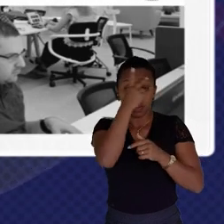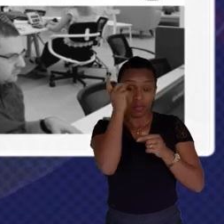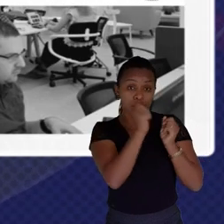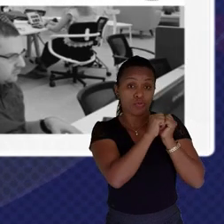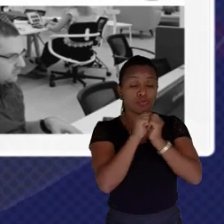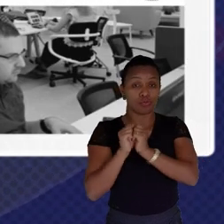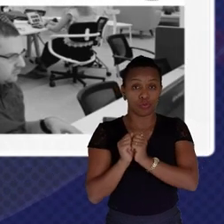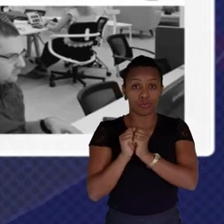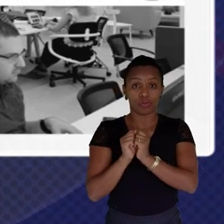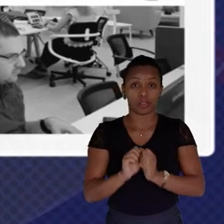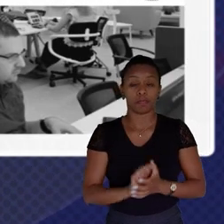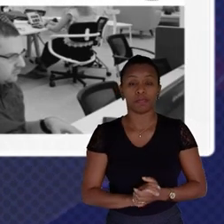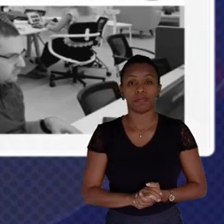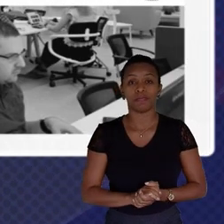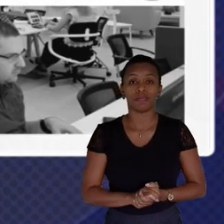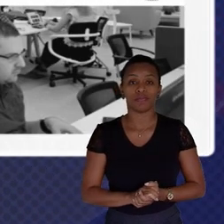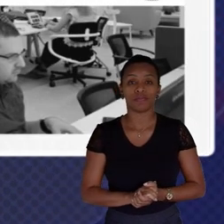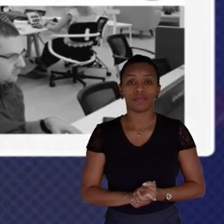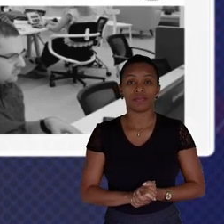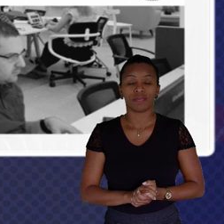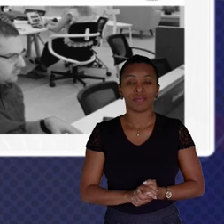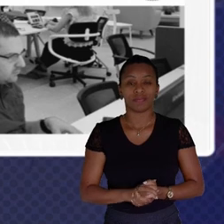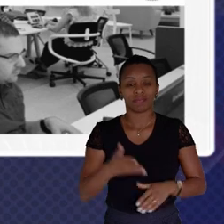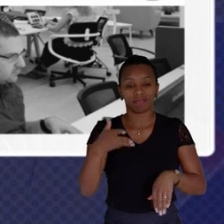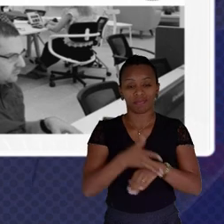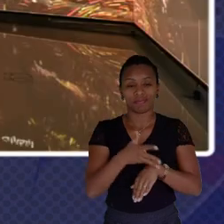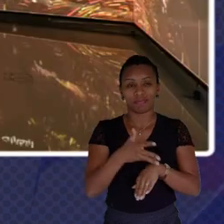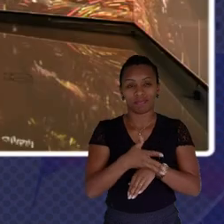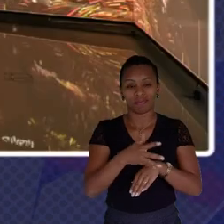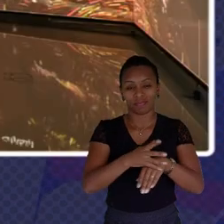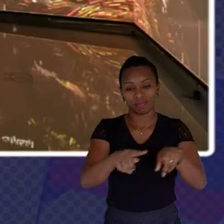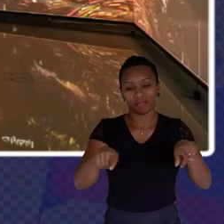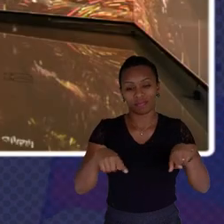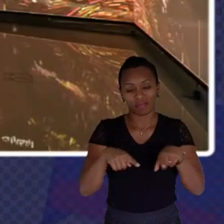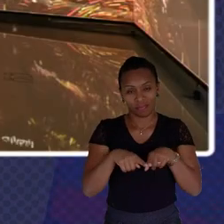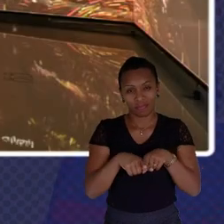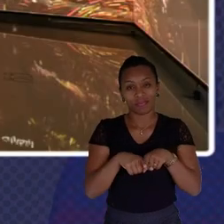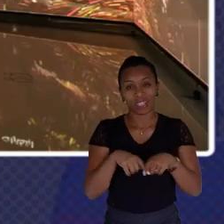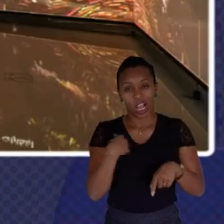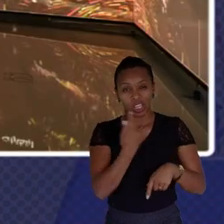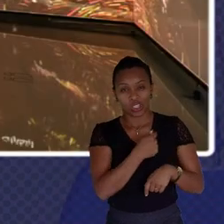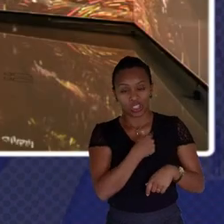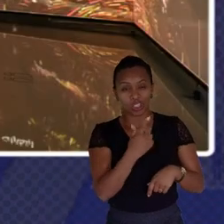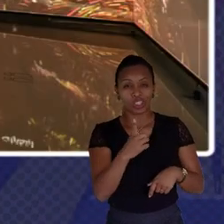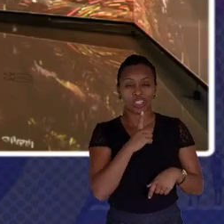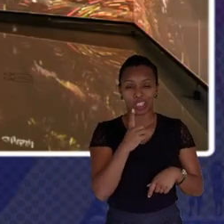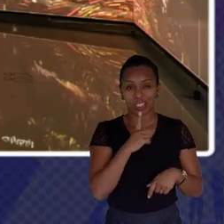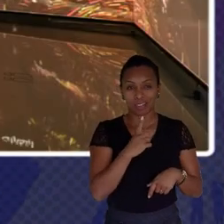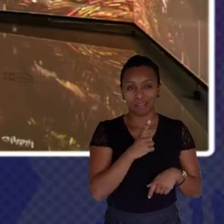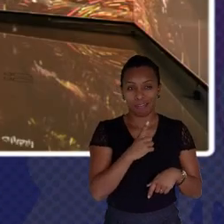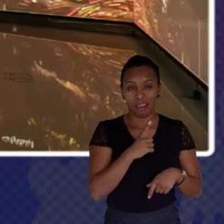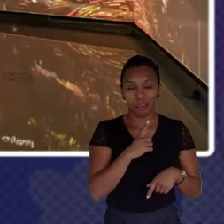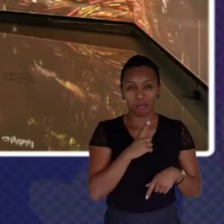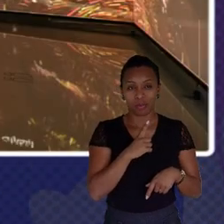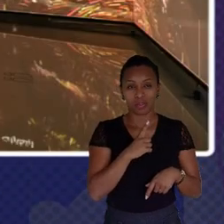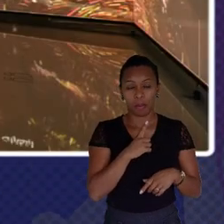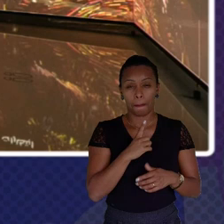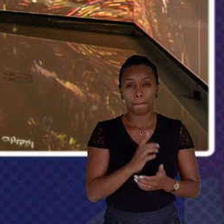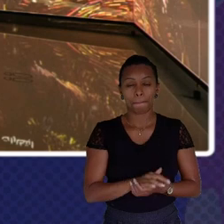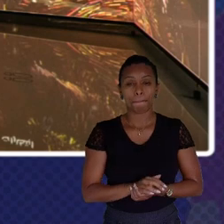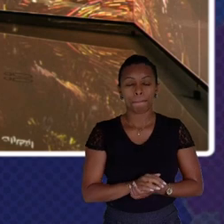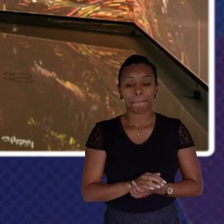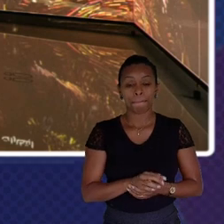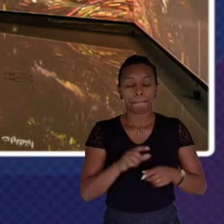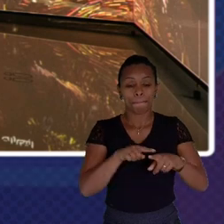So this is a part of like the co-creation spaces that we have And we also have an edge of government space